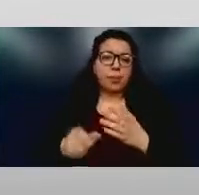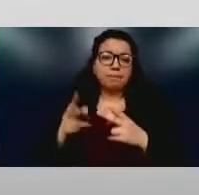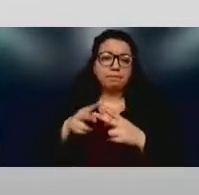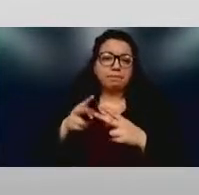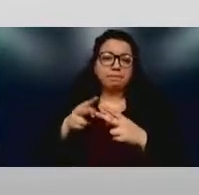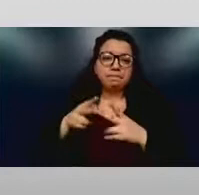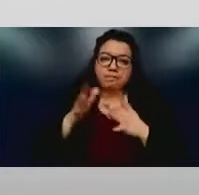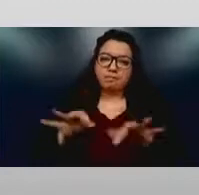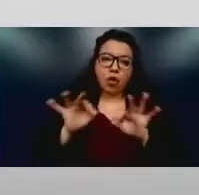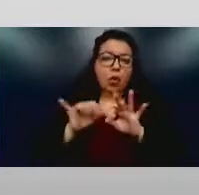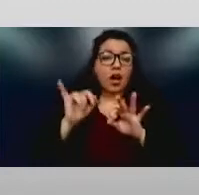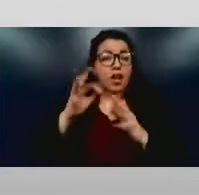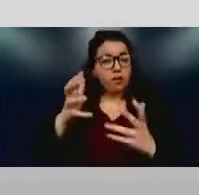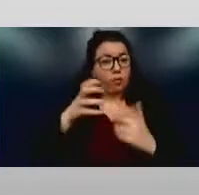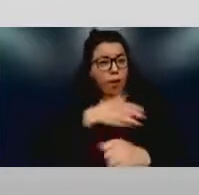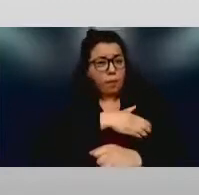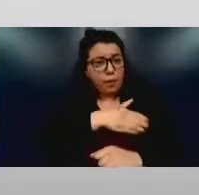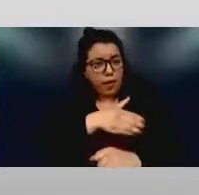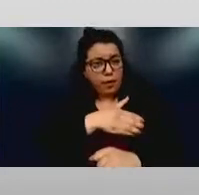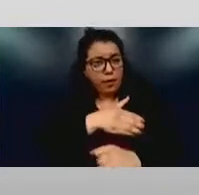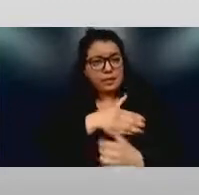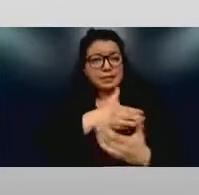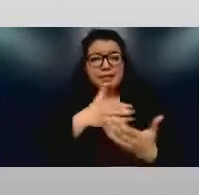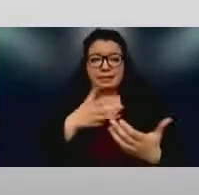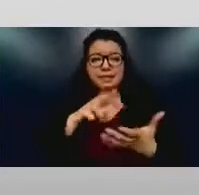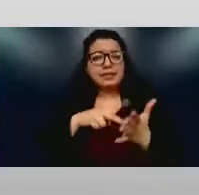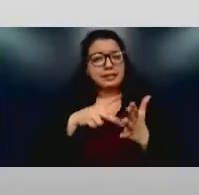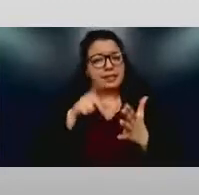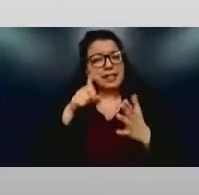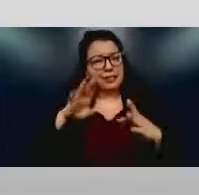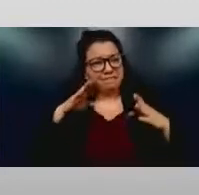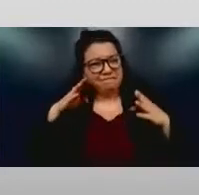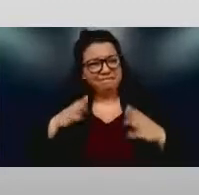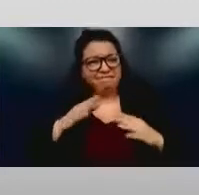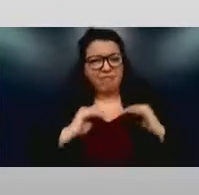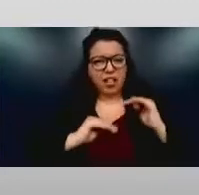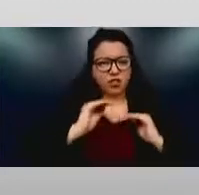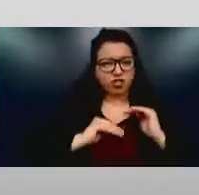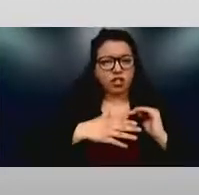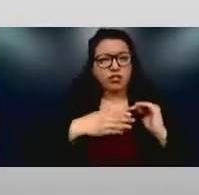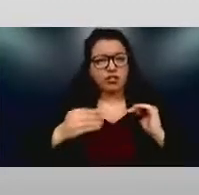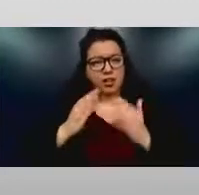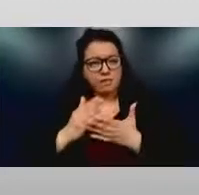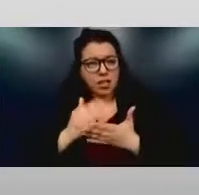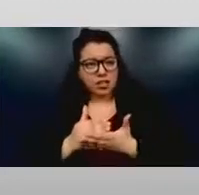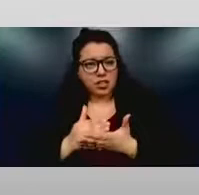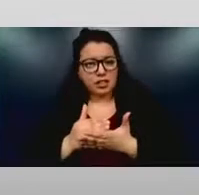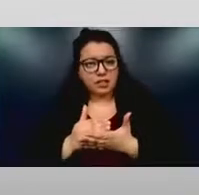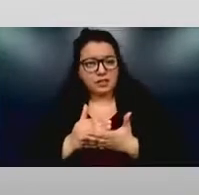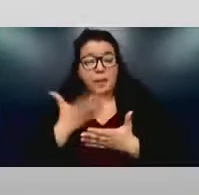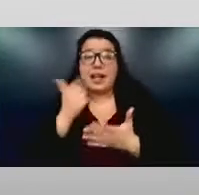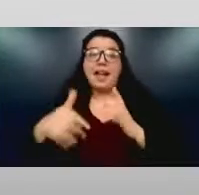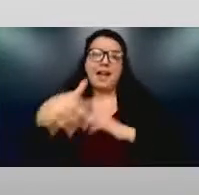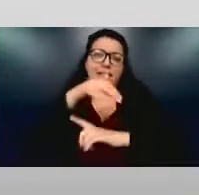have power, uh, in, uh, well, any environment, but we're talking about the university.